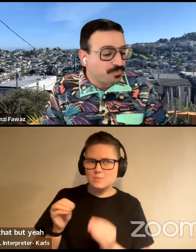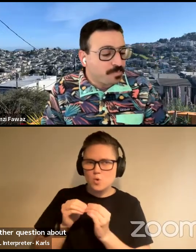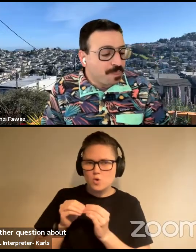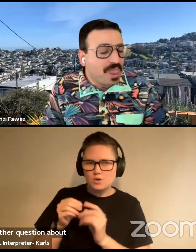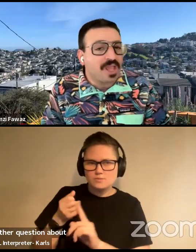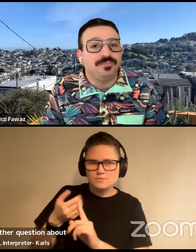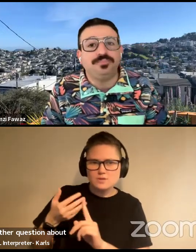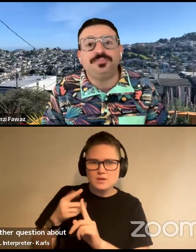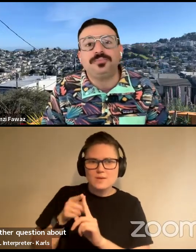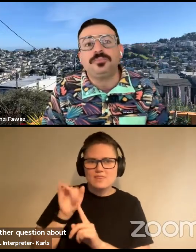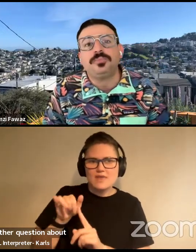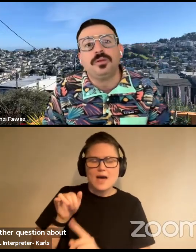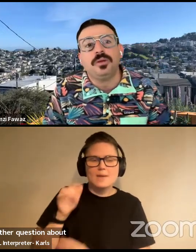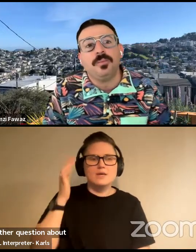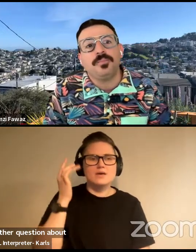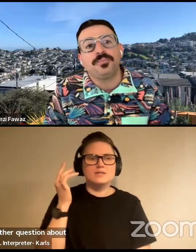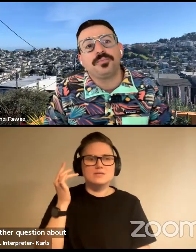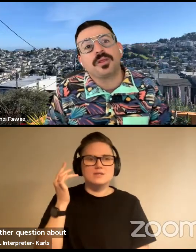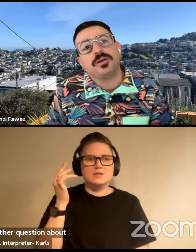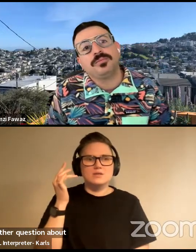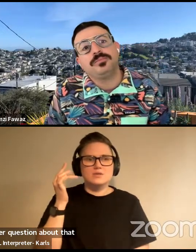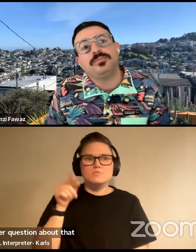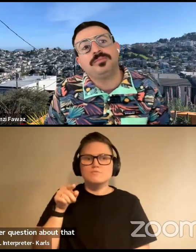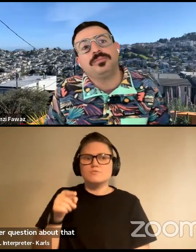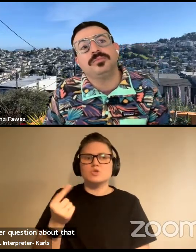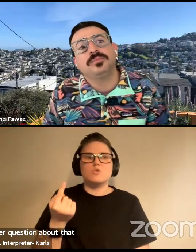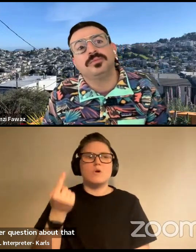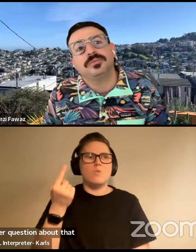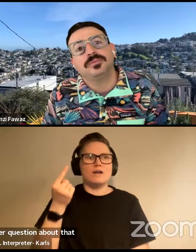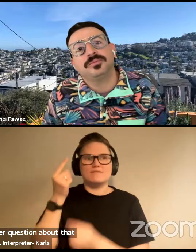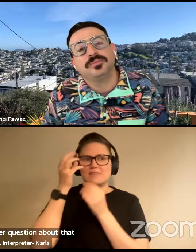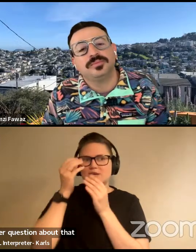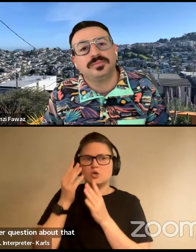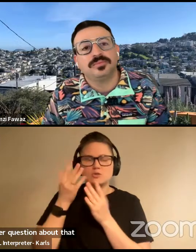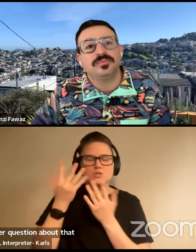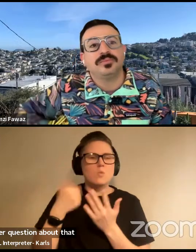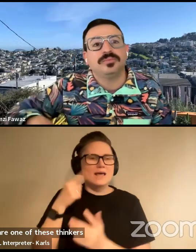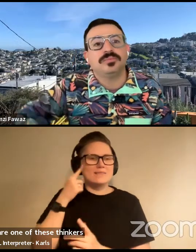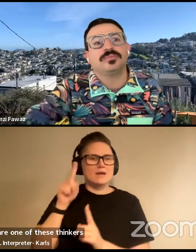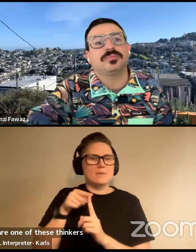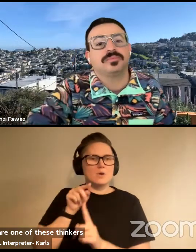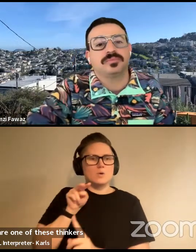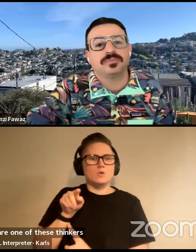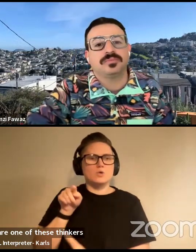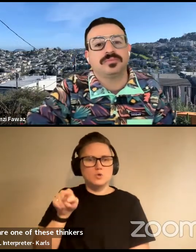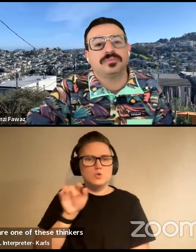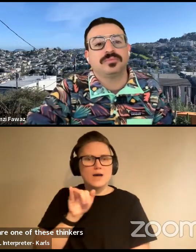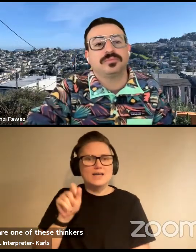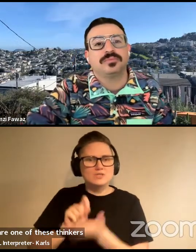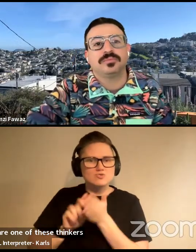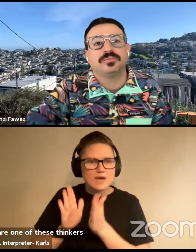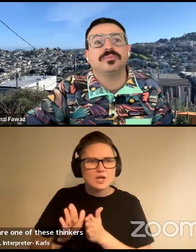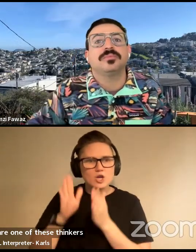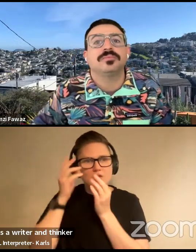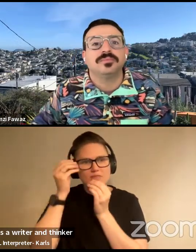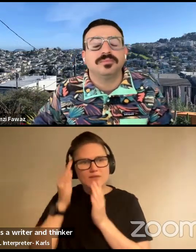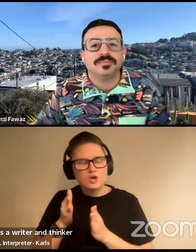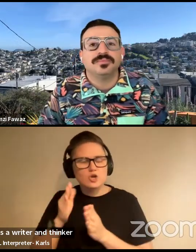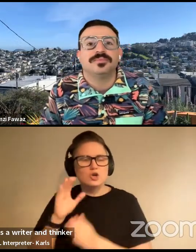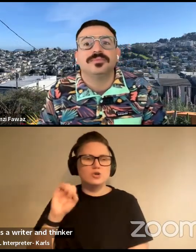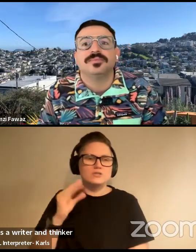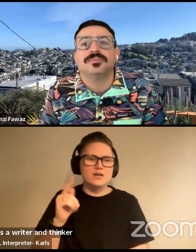about that, Ramsey, because you know, you are one of these thinkers. And what I think about you as a writer and thinker and scholar